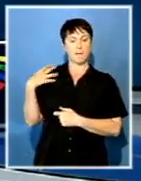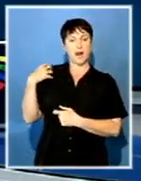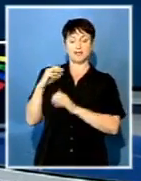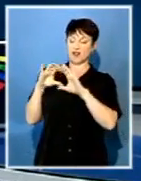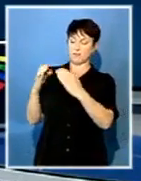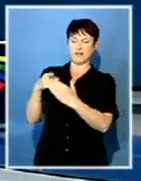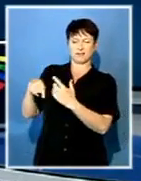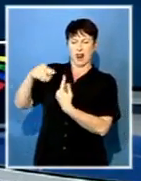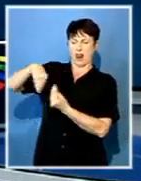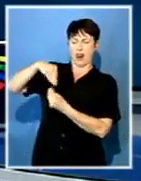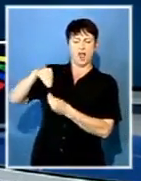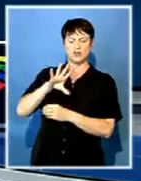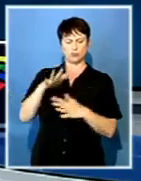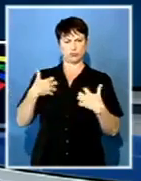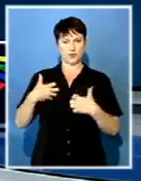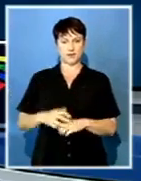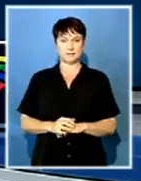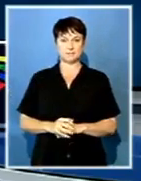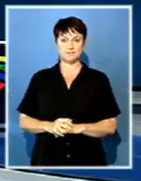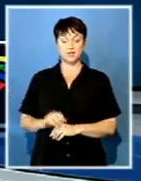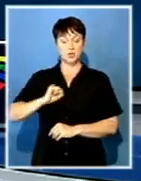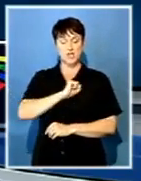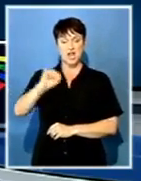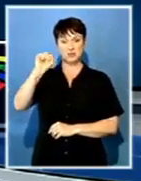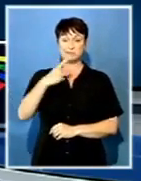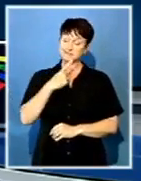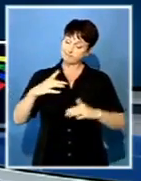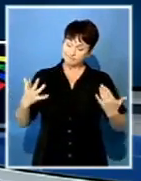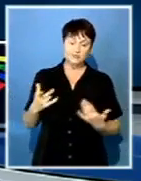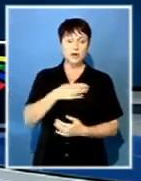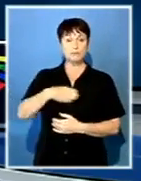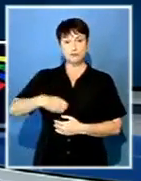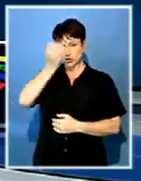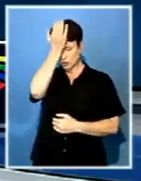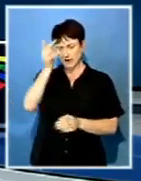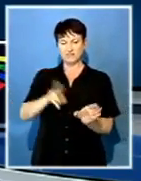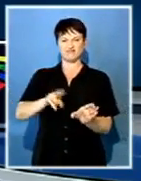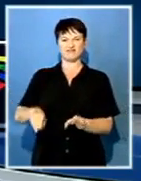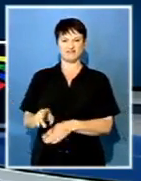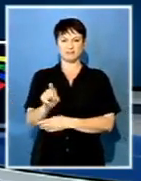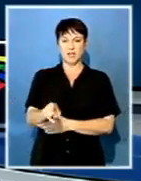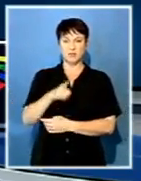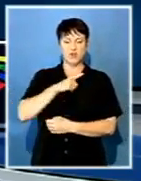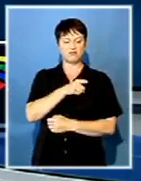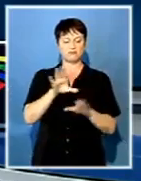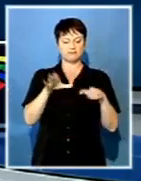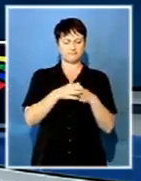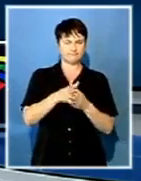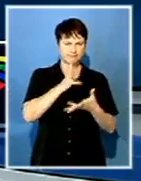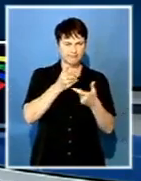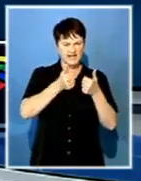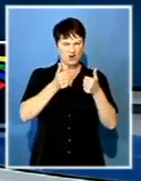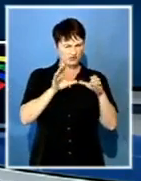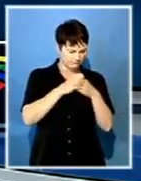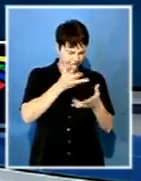in that top story, Kassatu has called for President Jacob Zuma to resign. Following its special central executive meeting, the